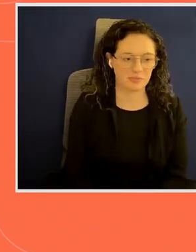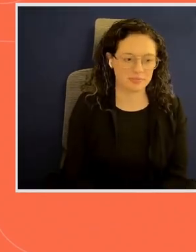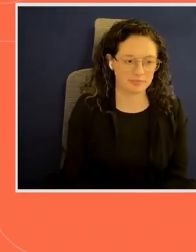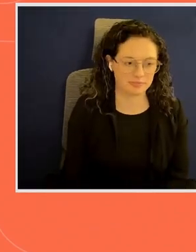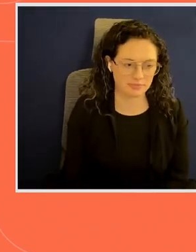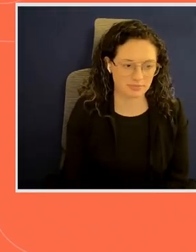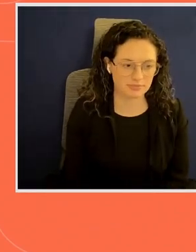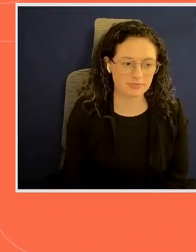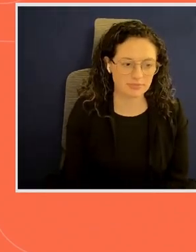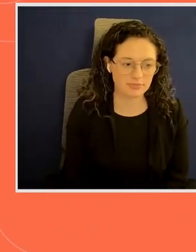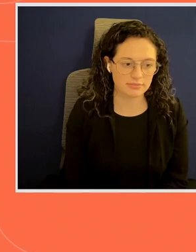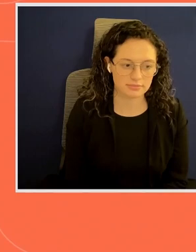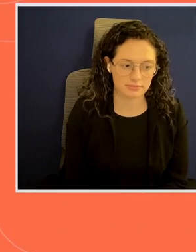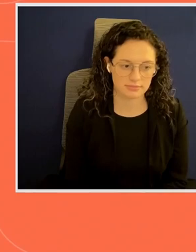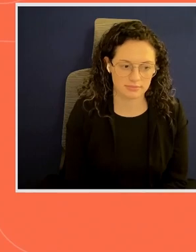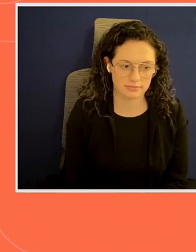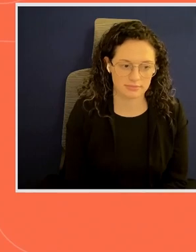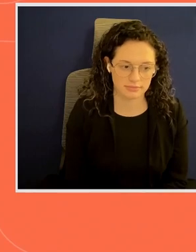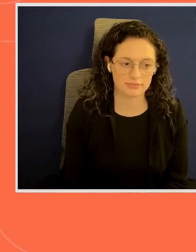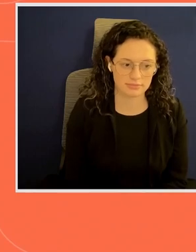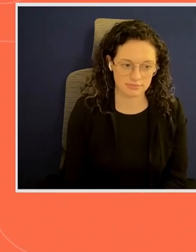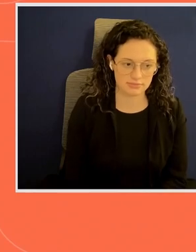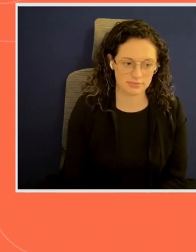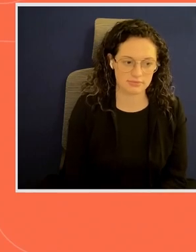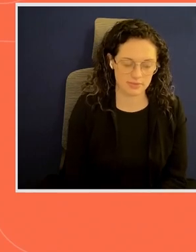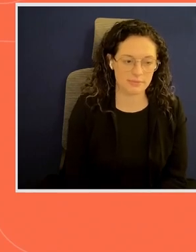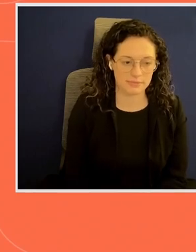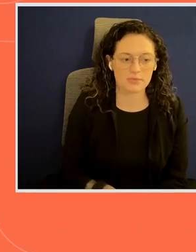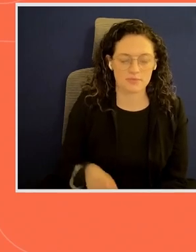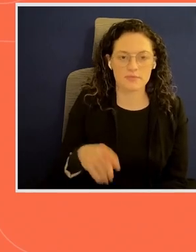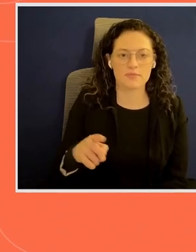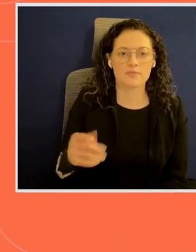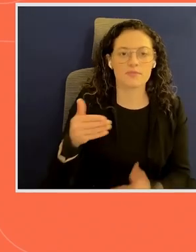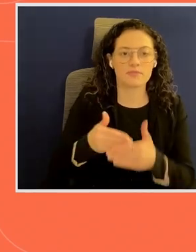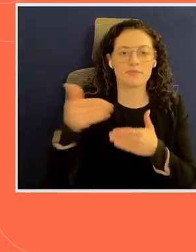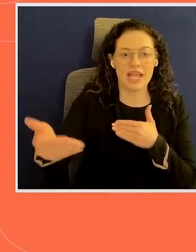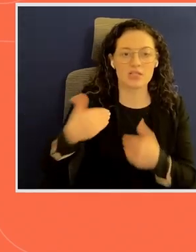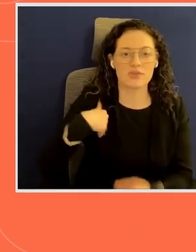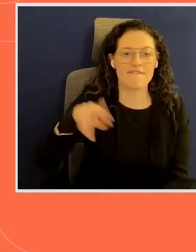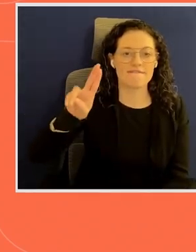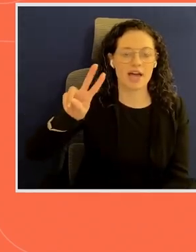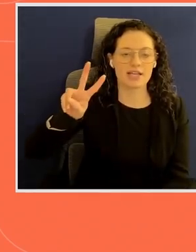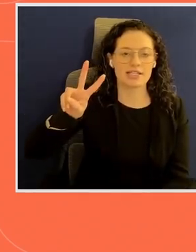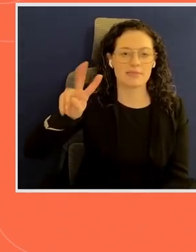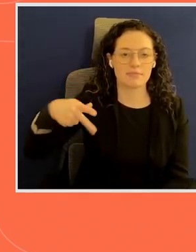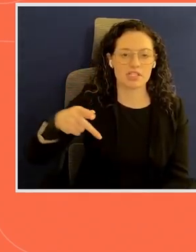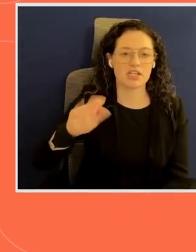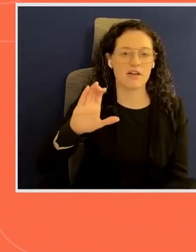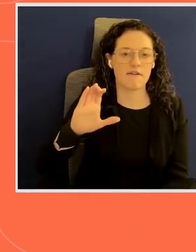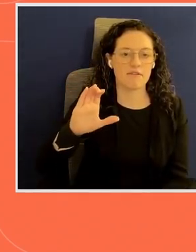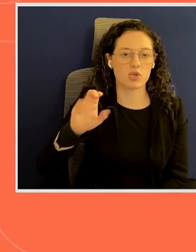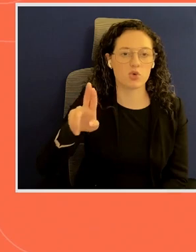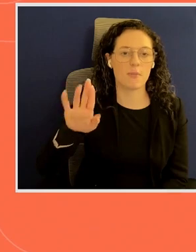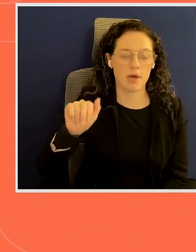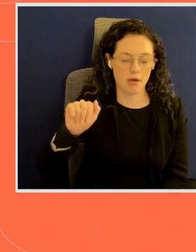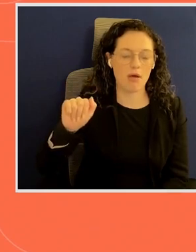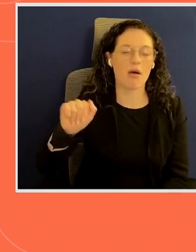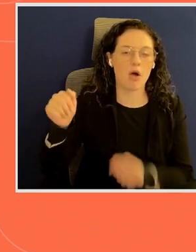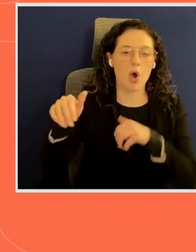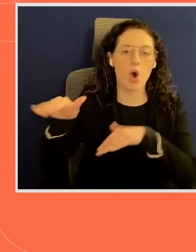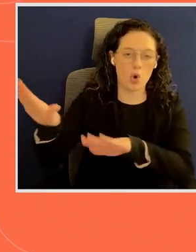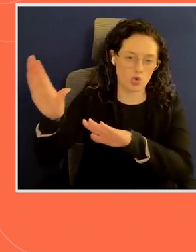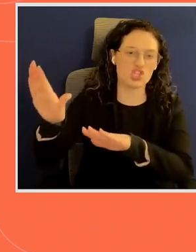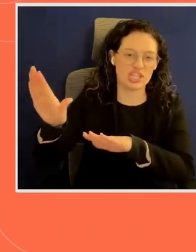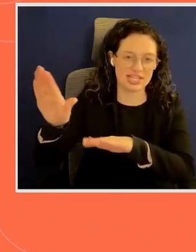Next is Jennifer Dianto-Kemmerly, who's Vice President of Global Ocean Initiatives at the Monterey Bay Aquarium.